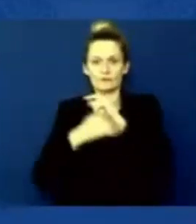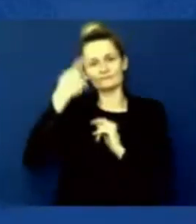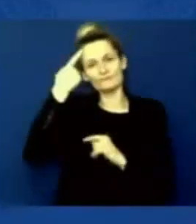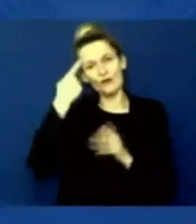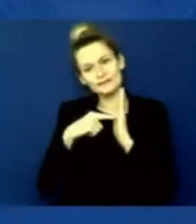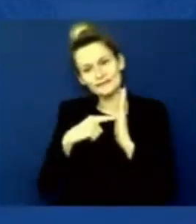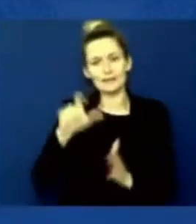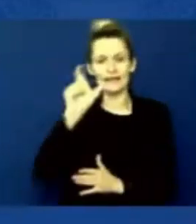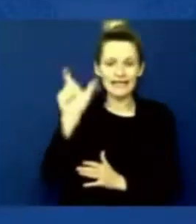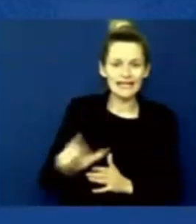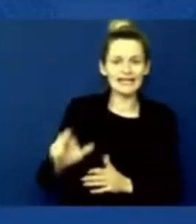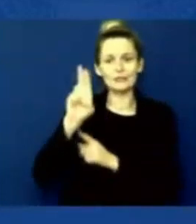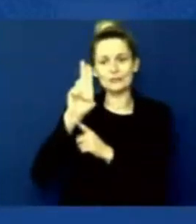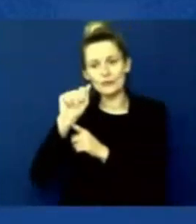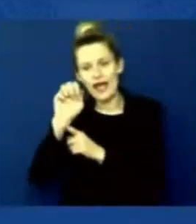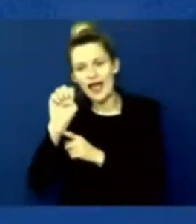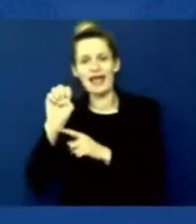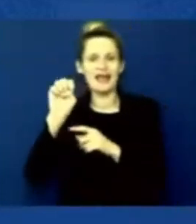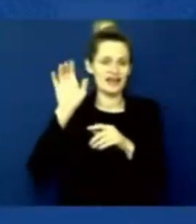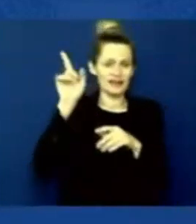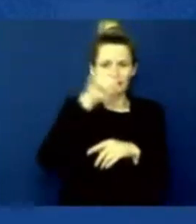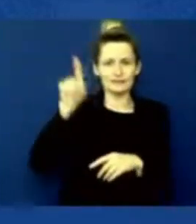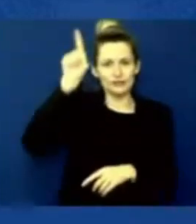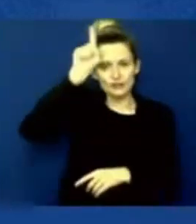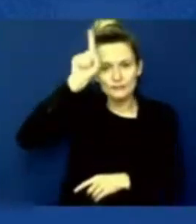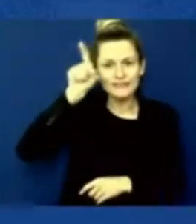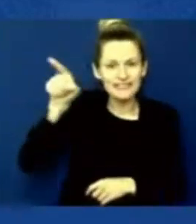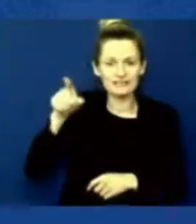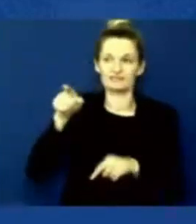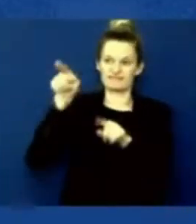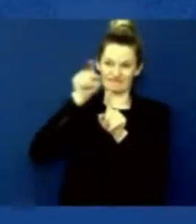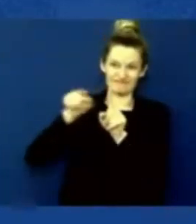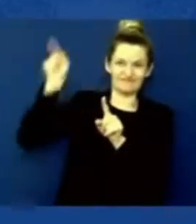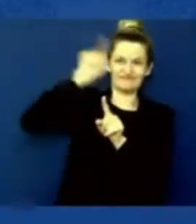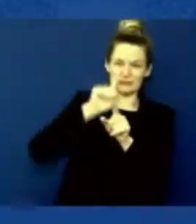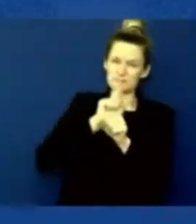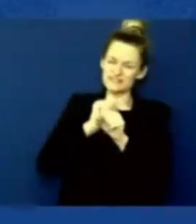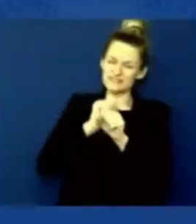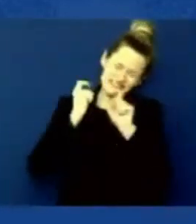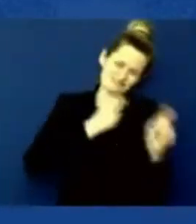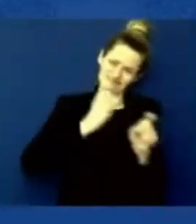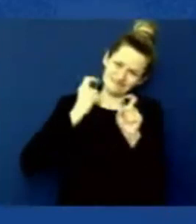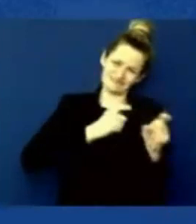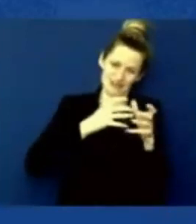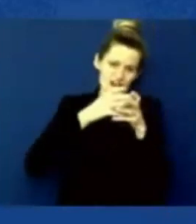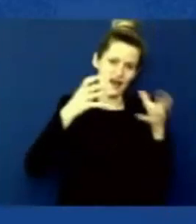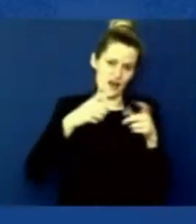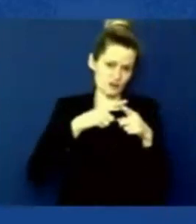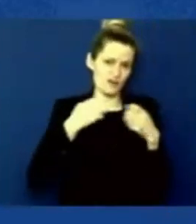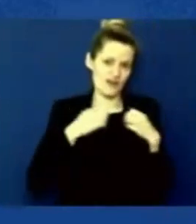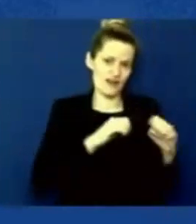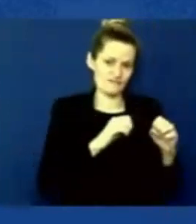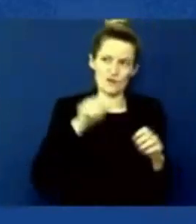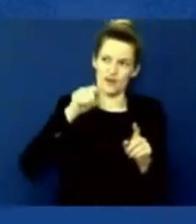to thank them for their support and to discuss how we can continue to coordinate our efforts in Afghanistan moving forward. It's the reason why I